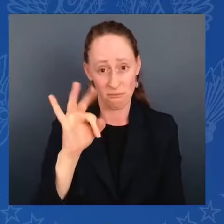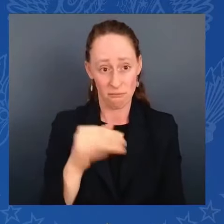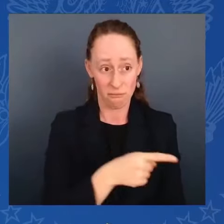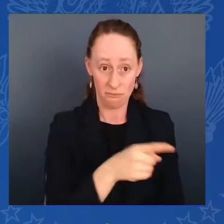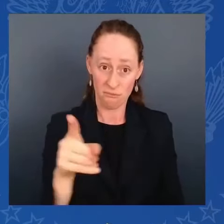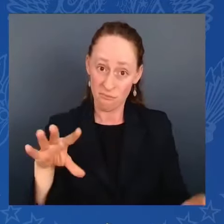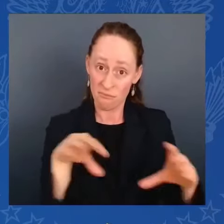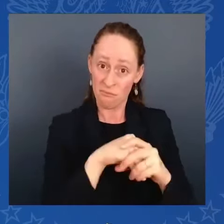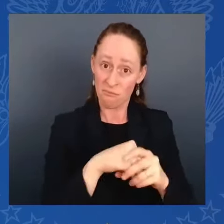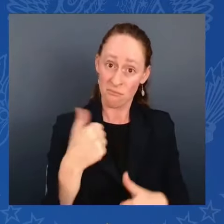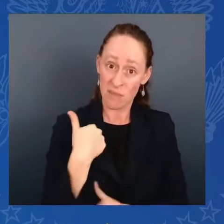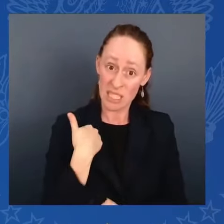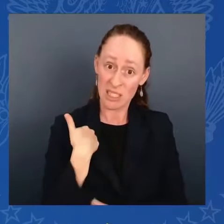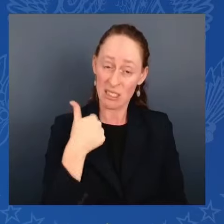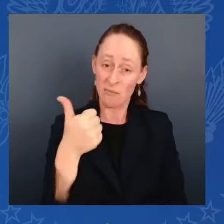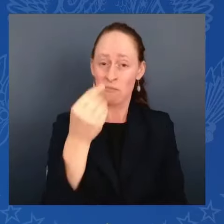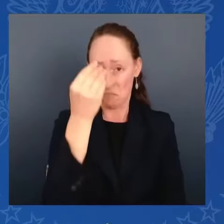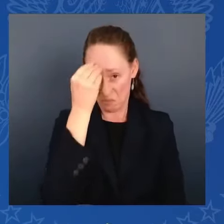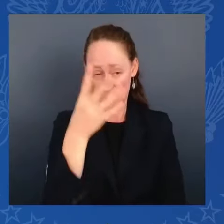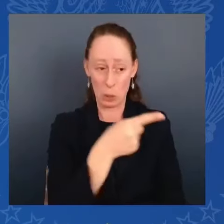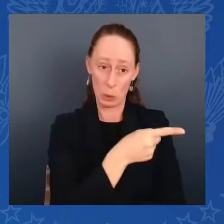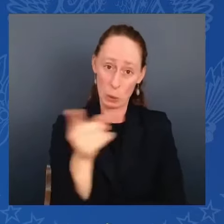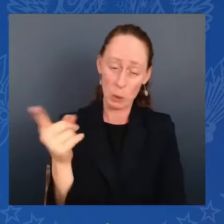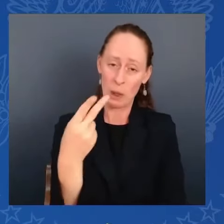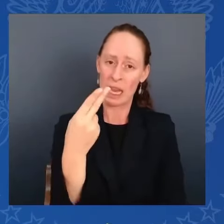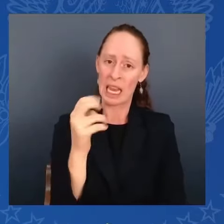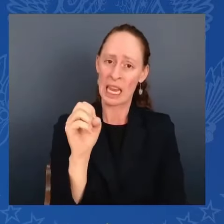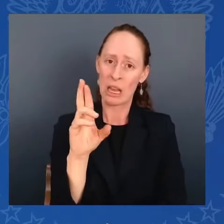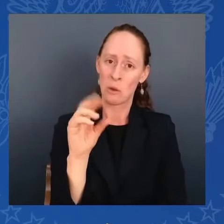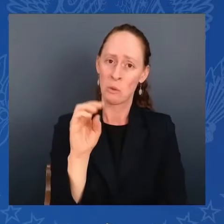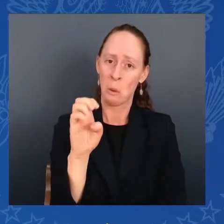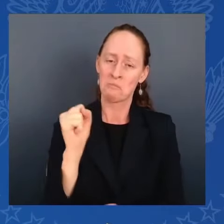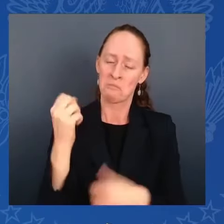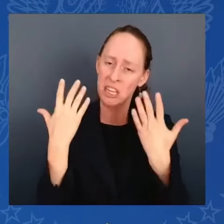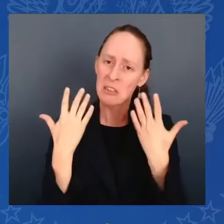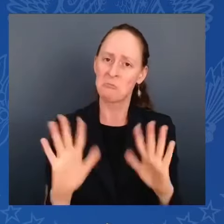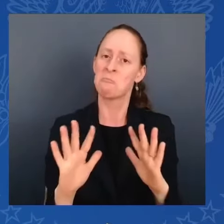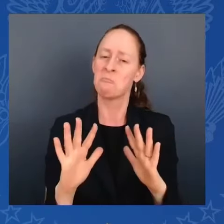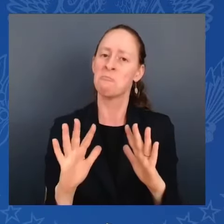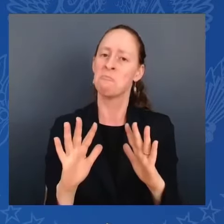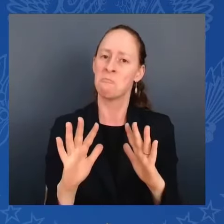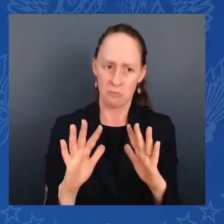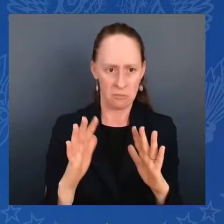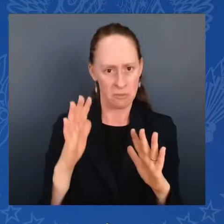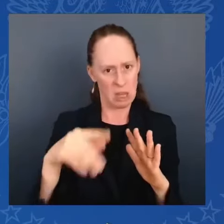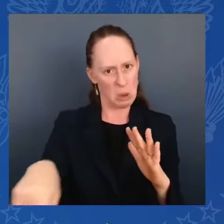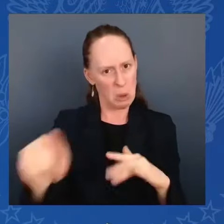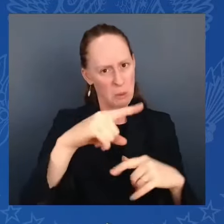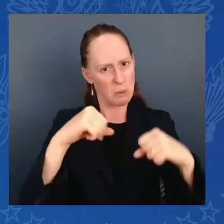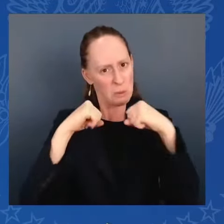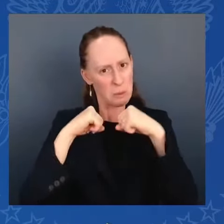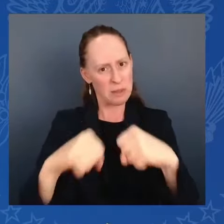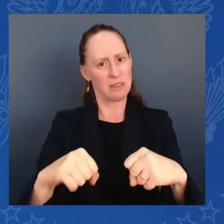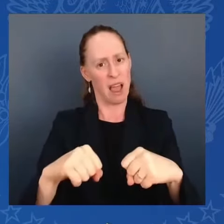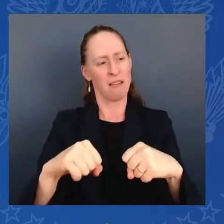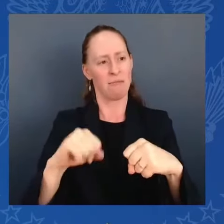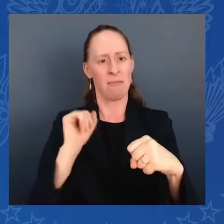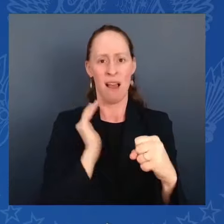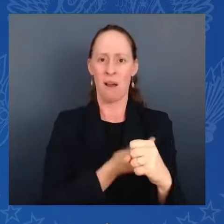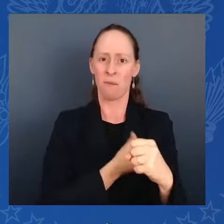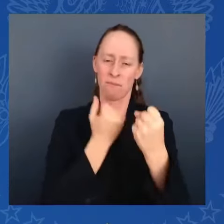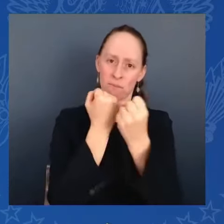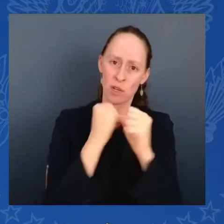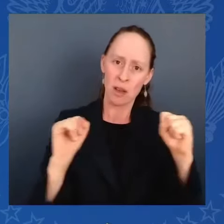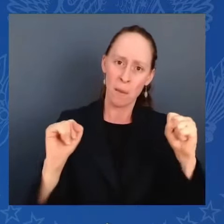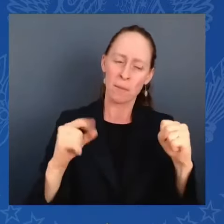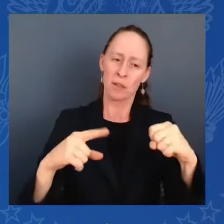heroes for freedom, democracy, and America. Look, now, decades later, we have to look at ourselves and ask